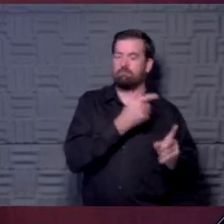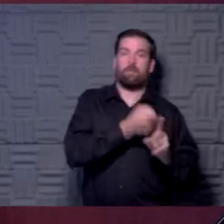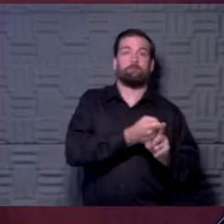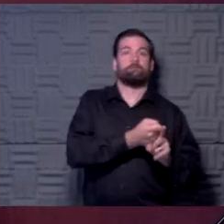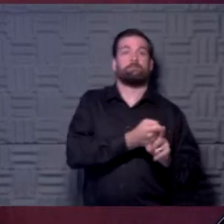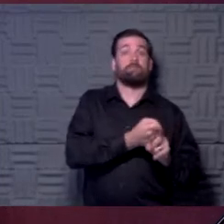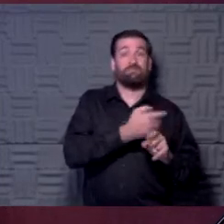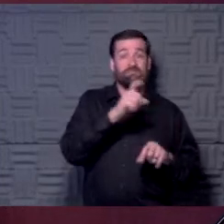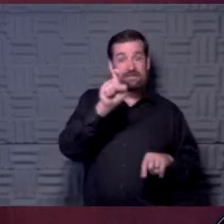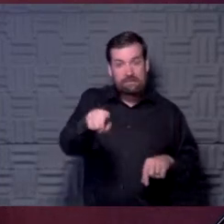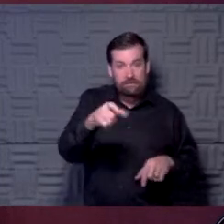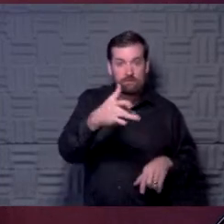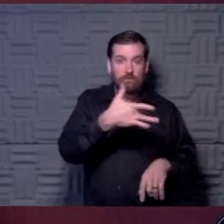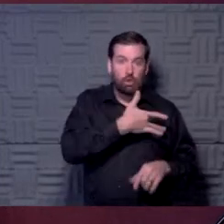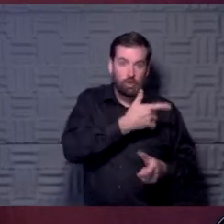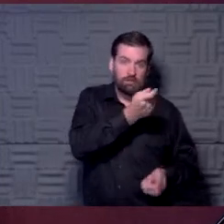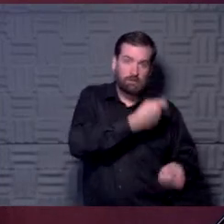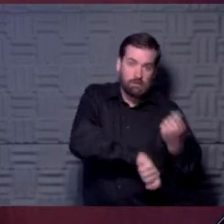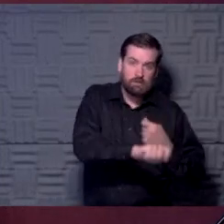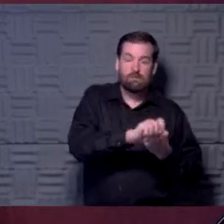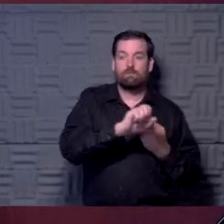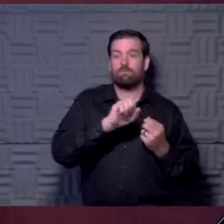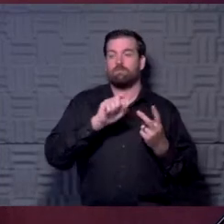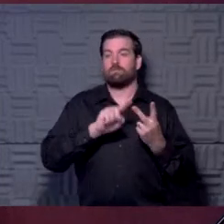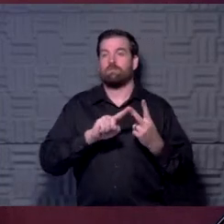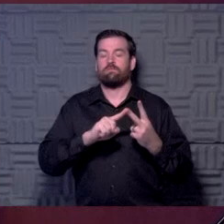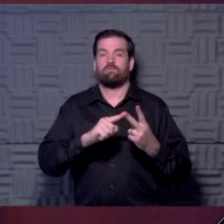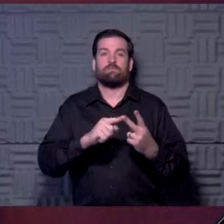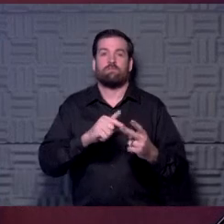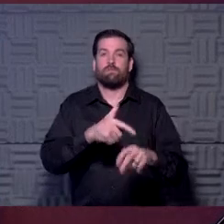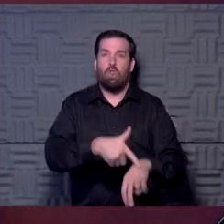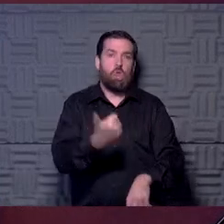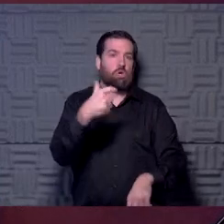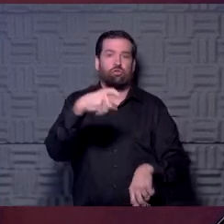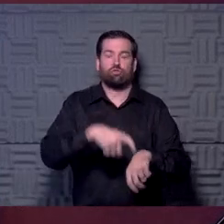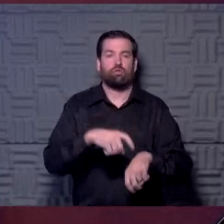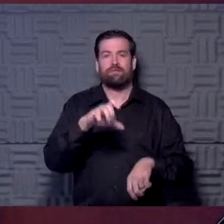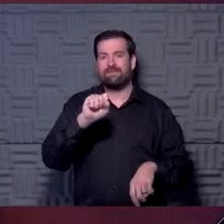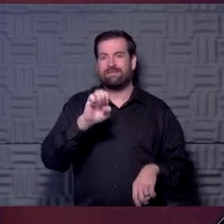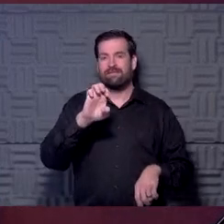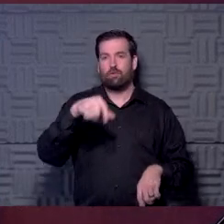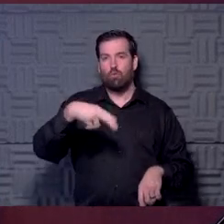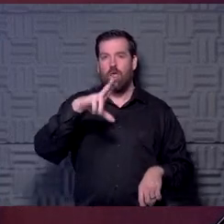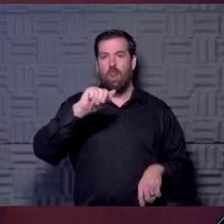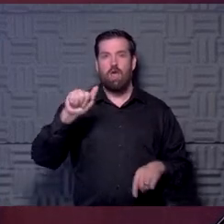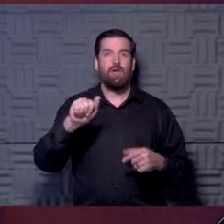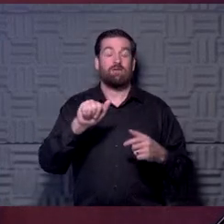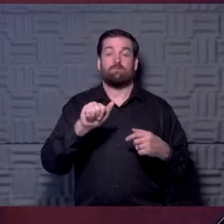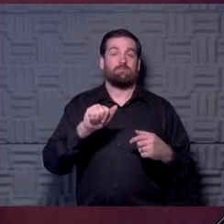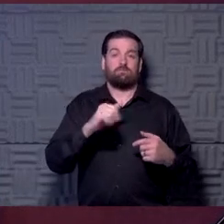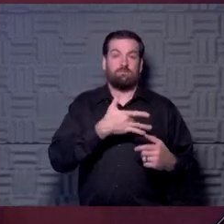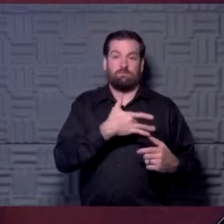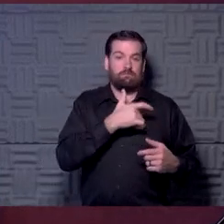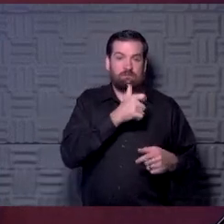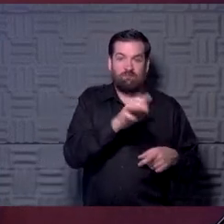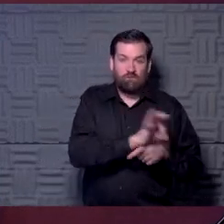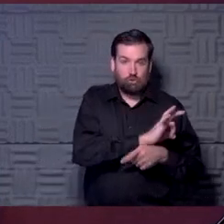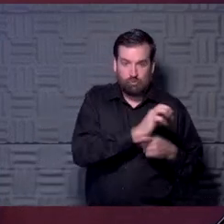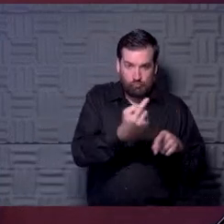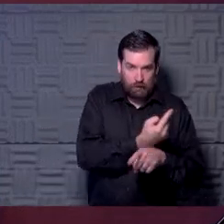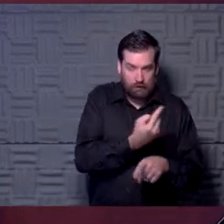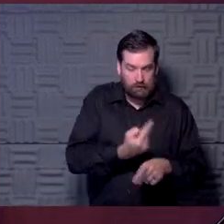needing heart transplants or people that develop long-term sequela where they will have heart dysfunction, cardiomyopathy,